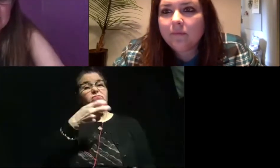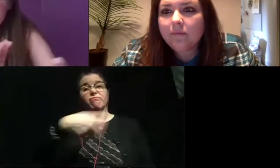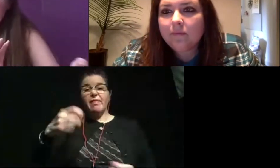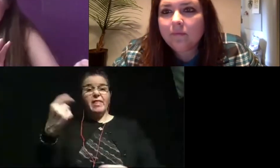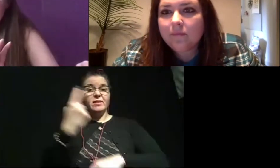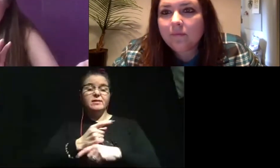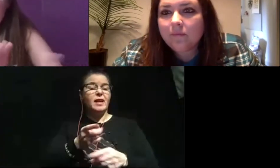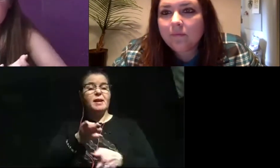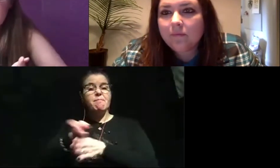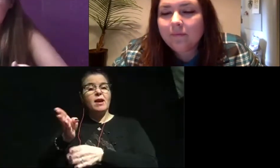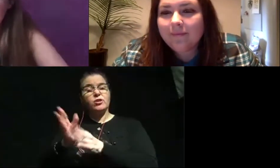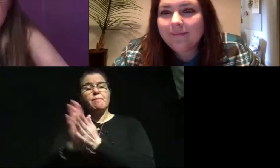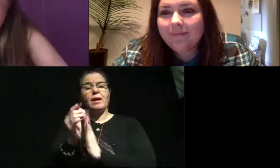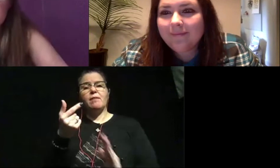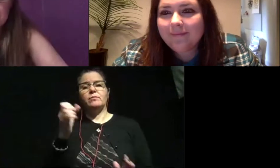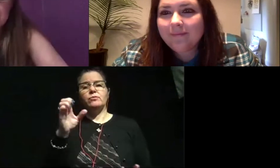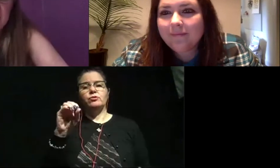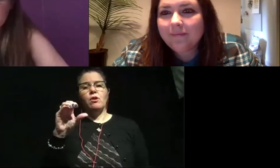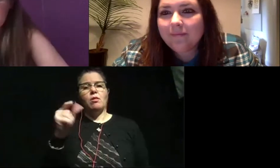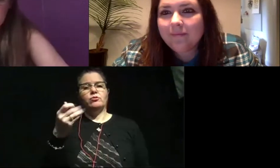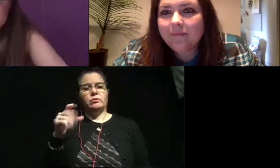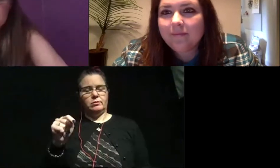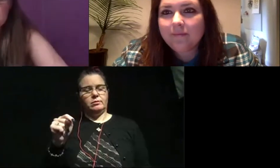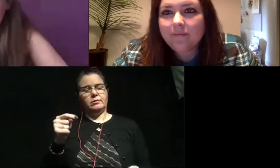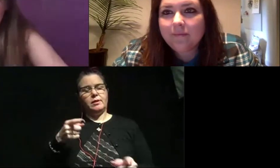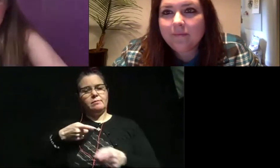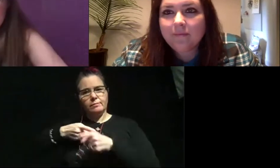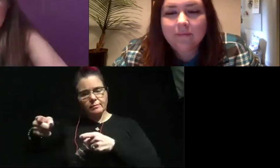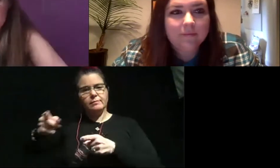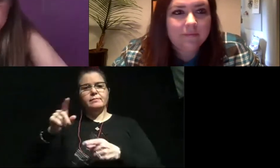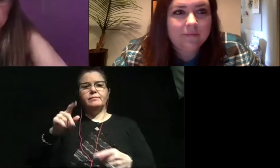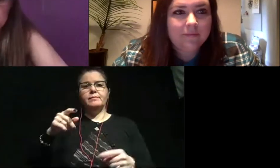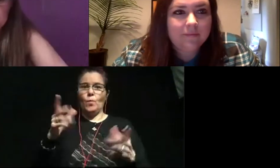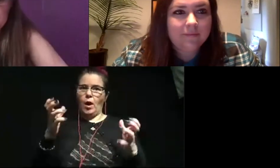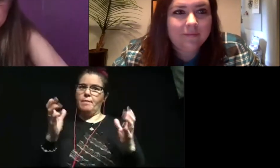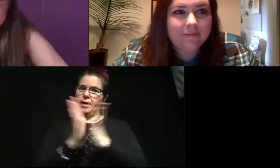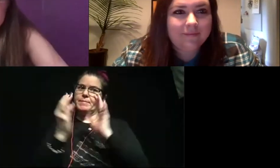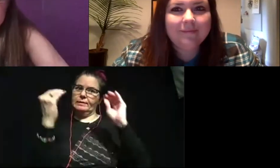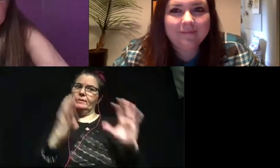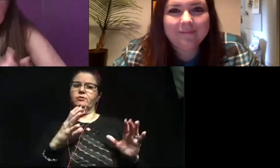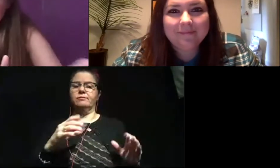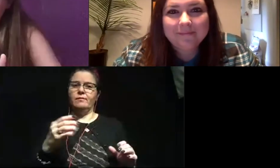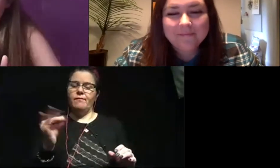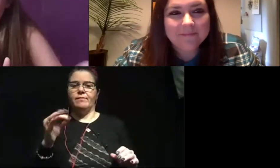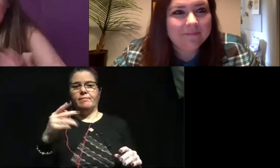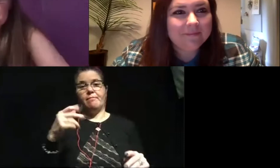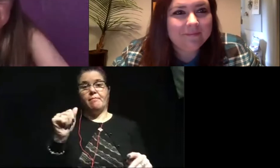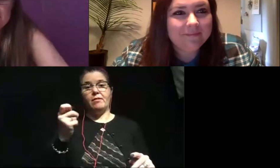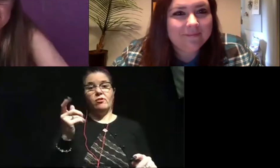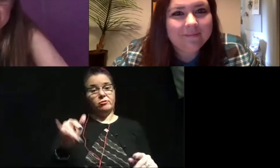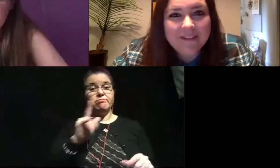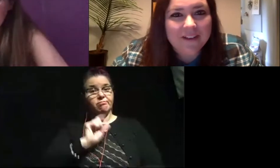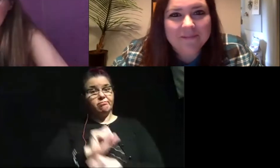to be a geologist and decided I had to do it. I had to be a paleontologist and I was going to teach paleontology someday. So there you go.